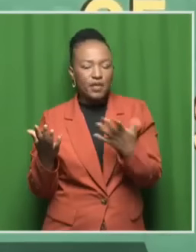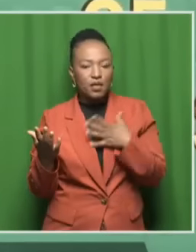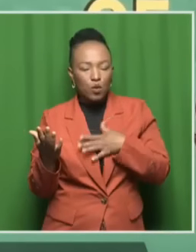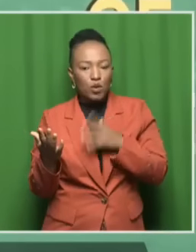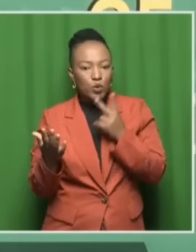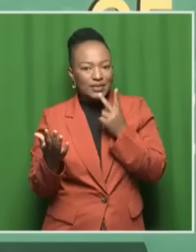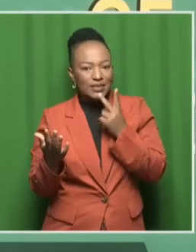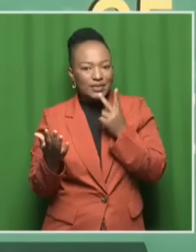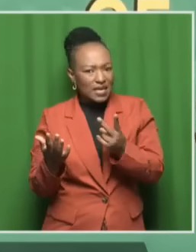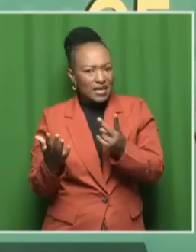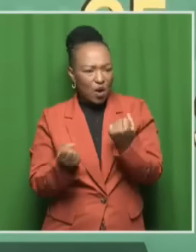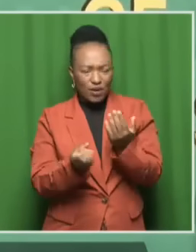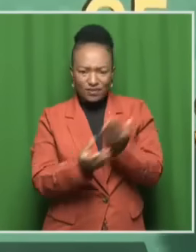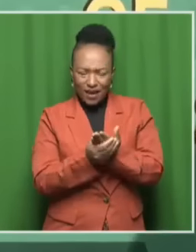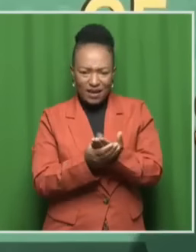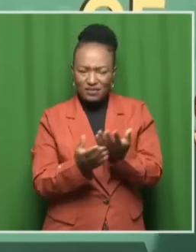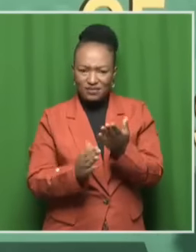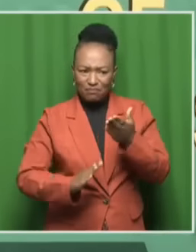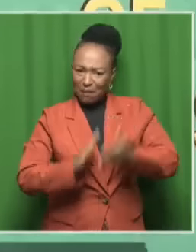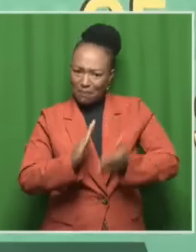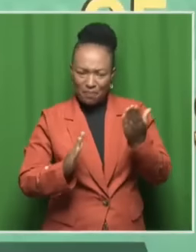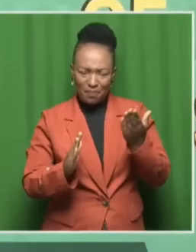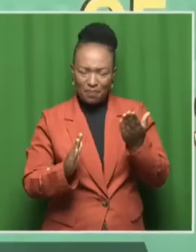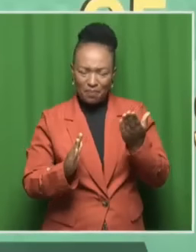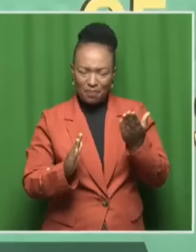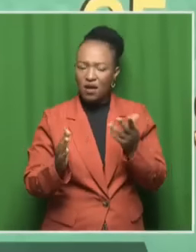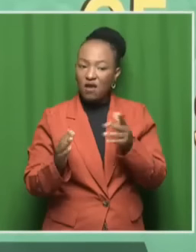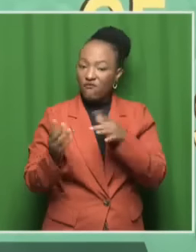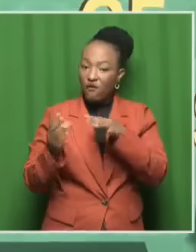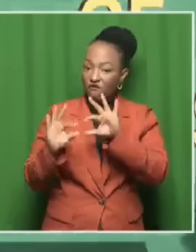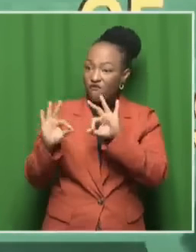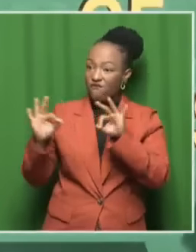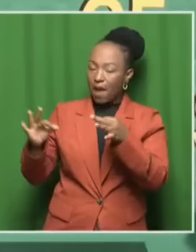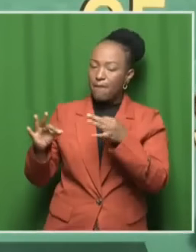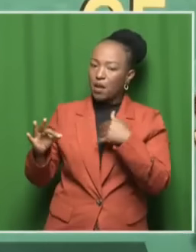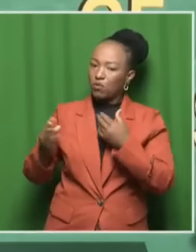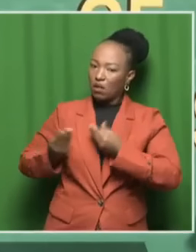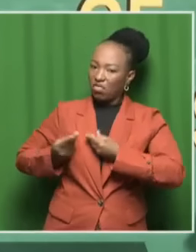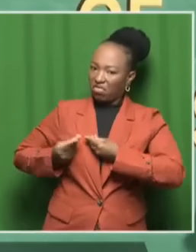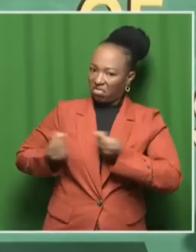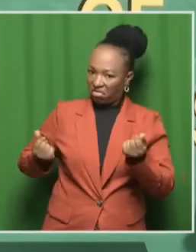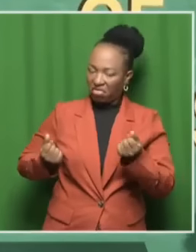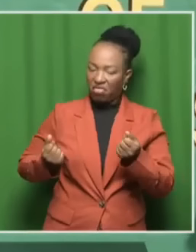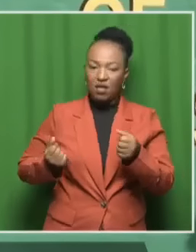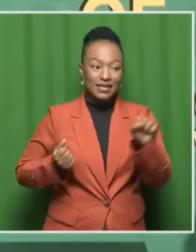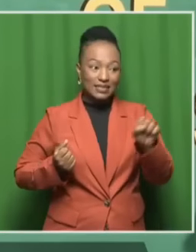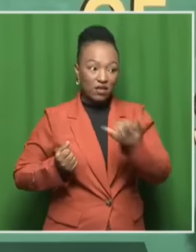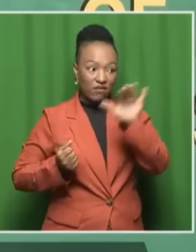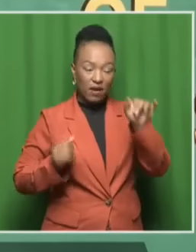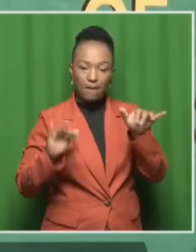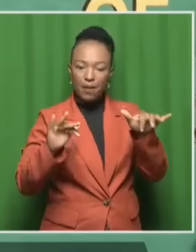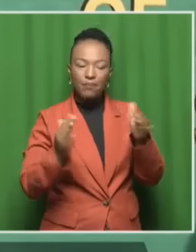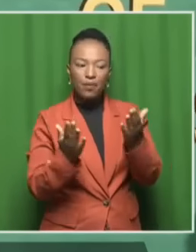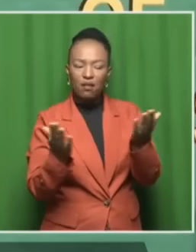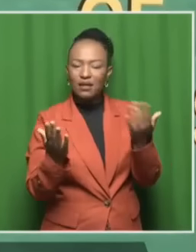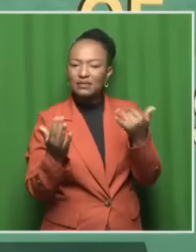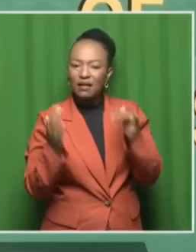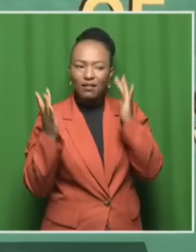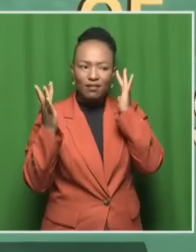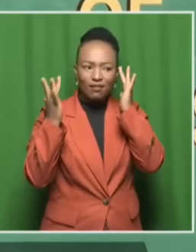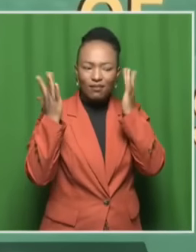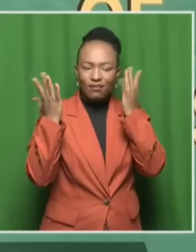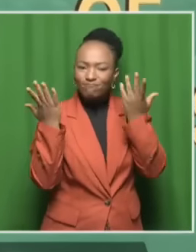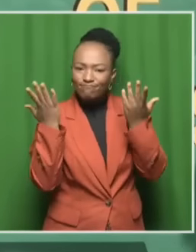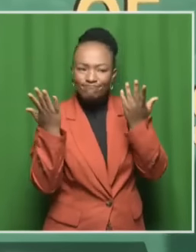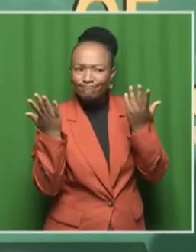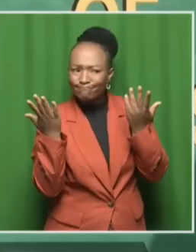come to an end, not only for closure for the family, but for many South Africans that wonder, still wonder till today,